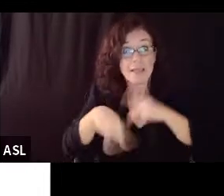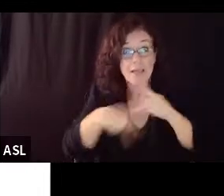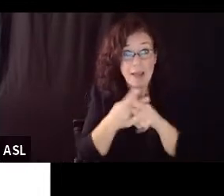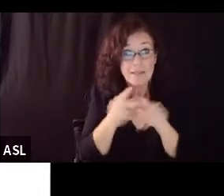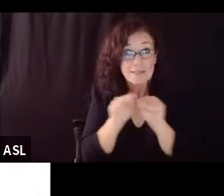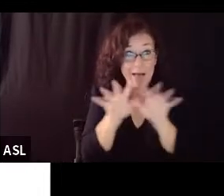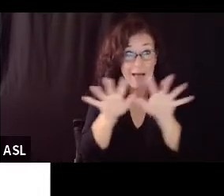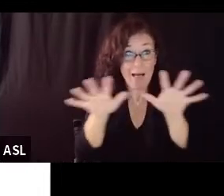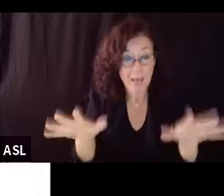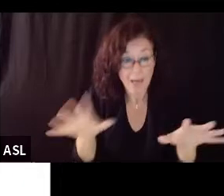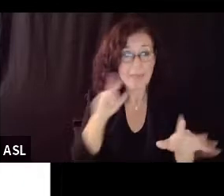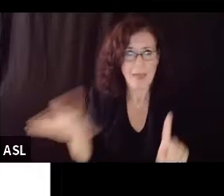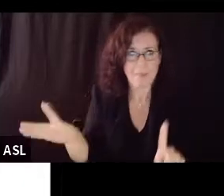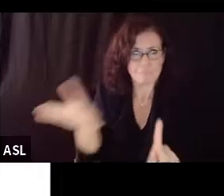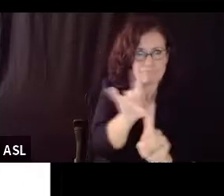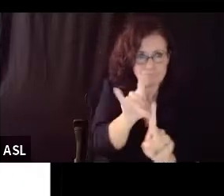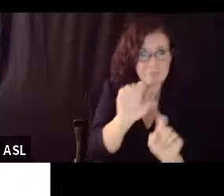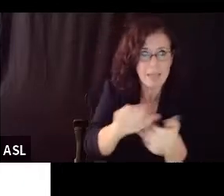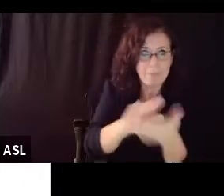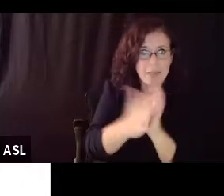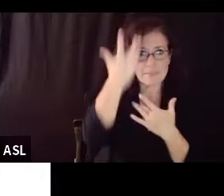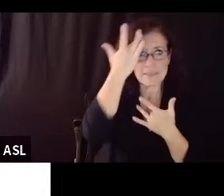covid you keep going next slide